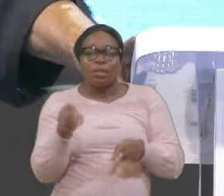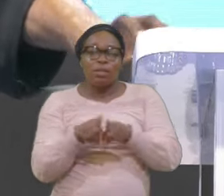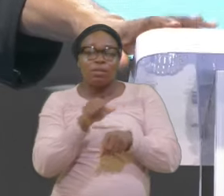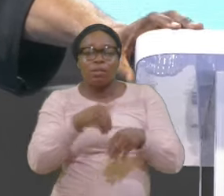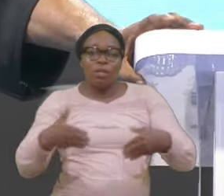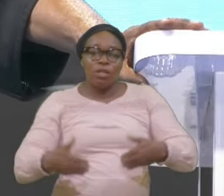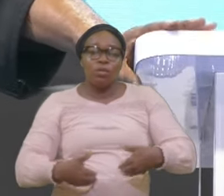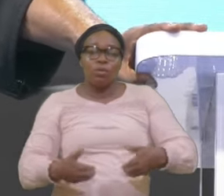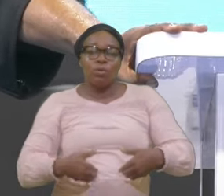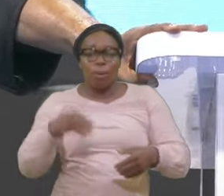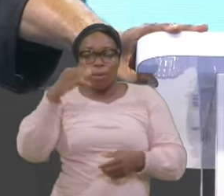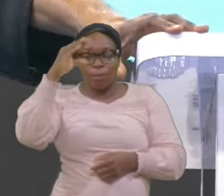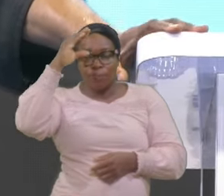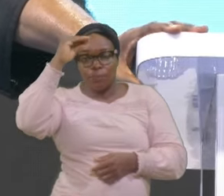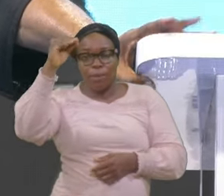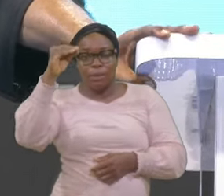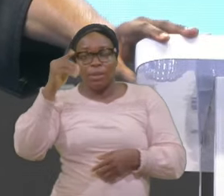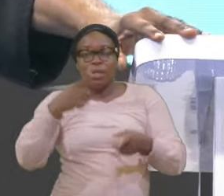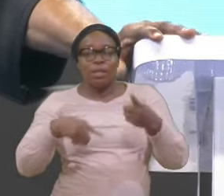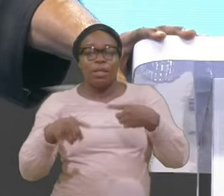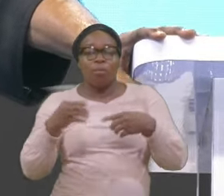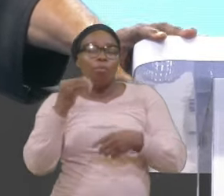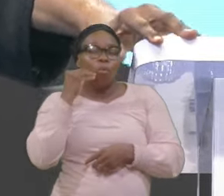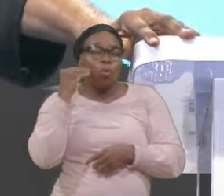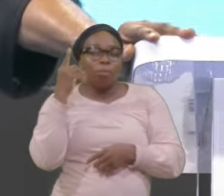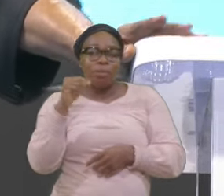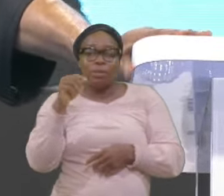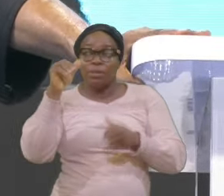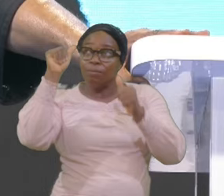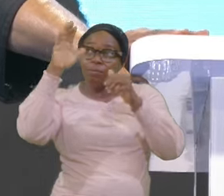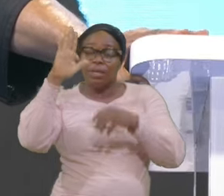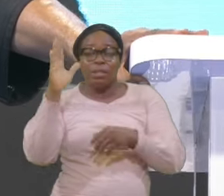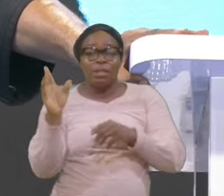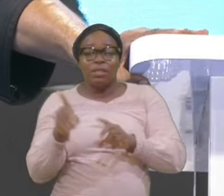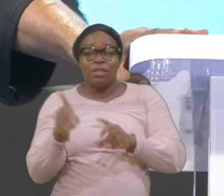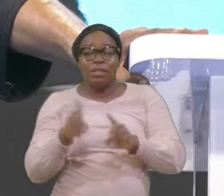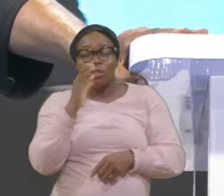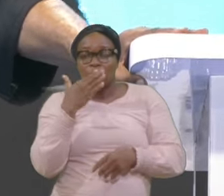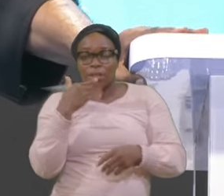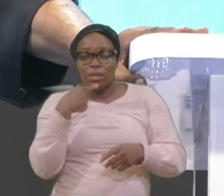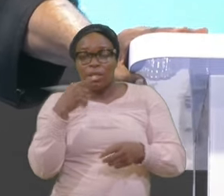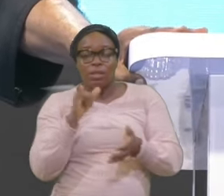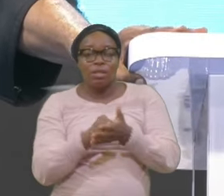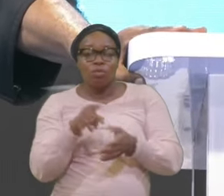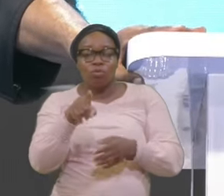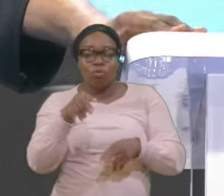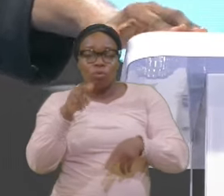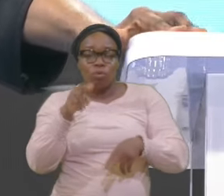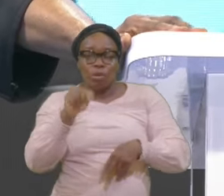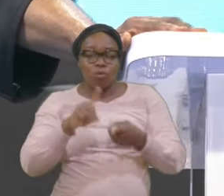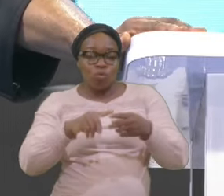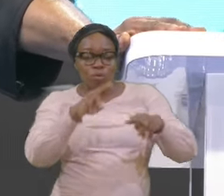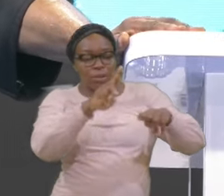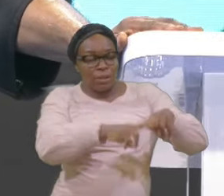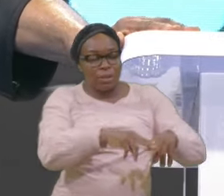home The father Did not say Sit down there I need to talk to you No His conscience Has spoken